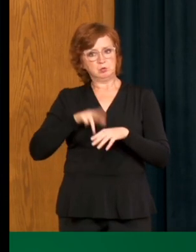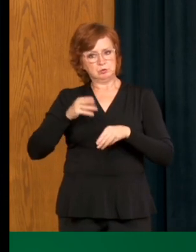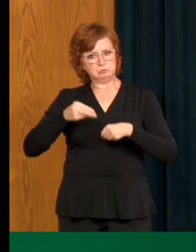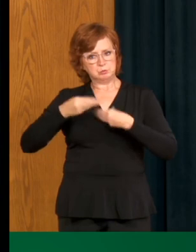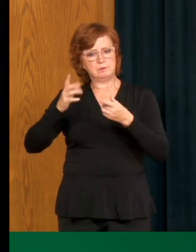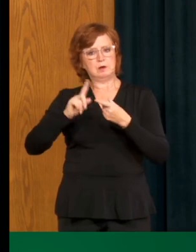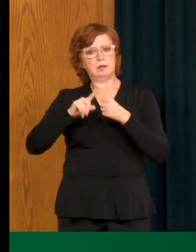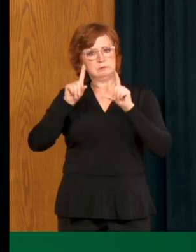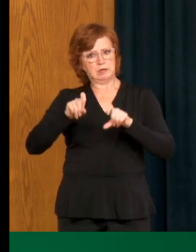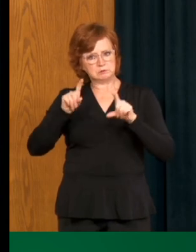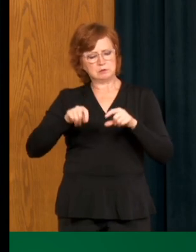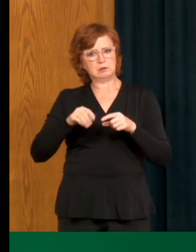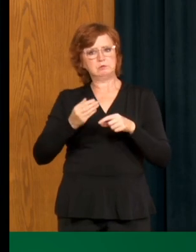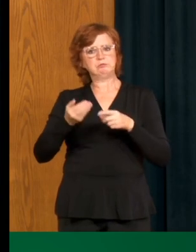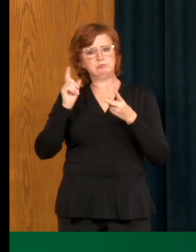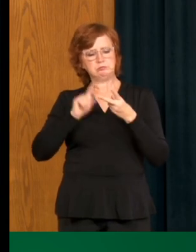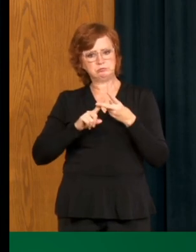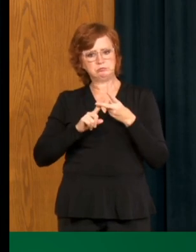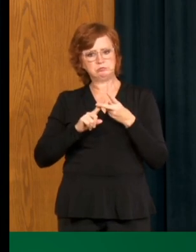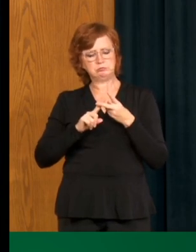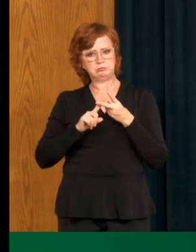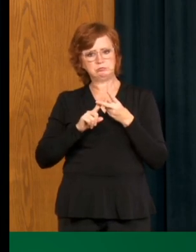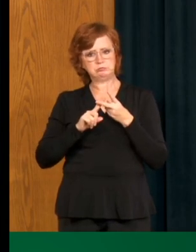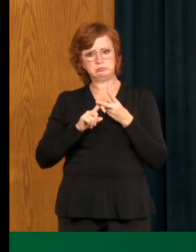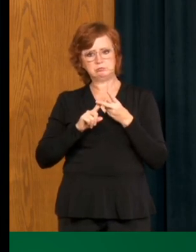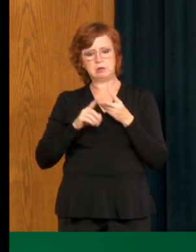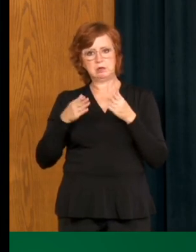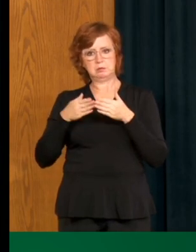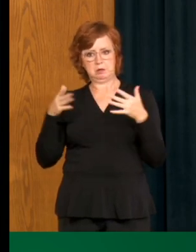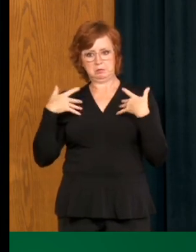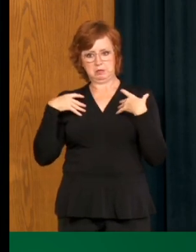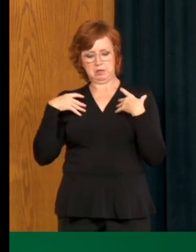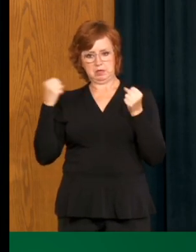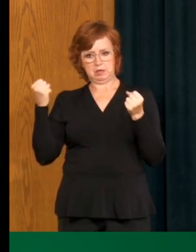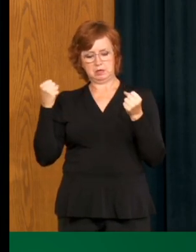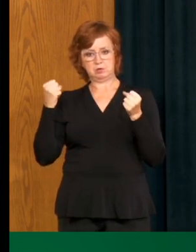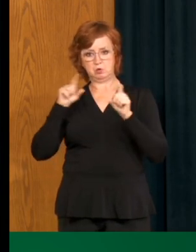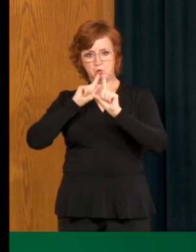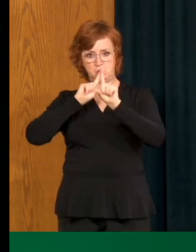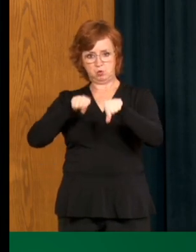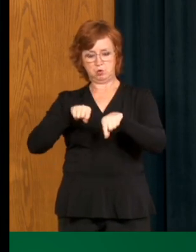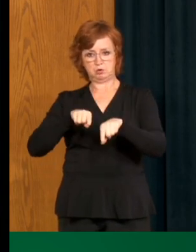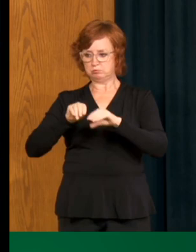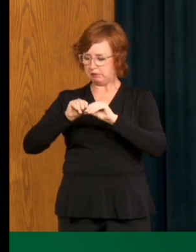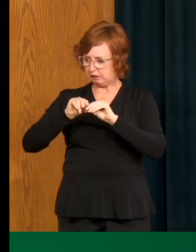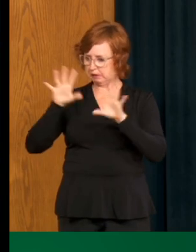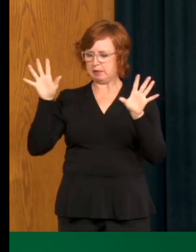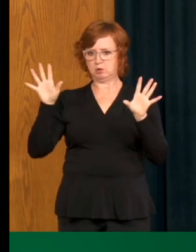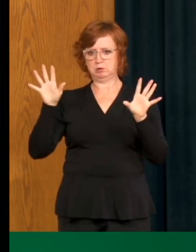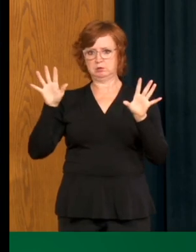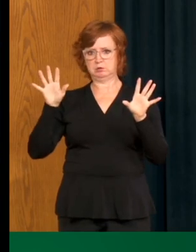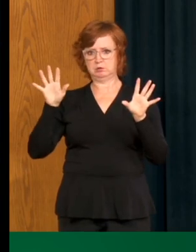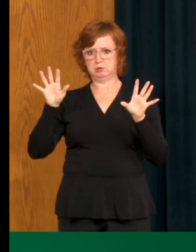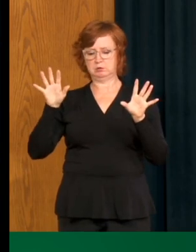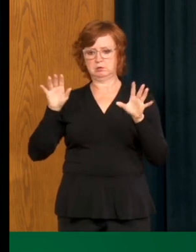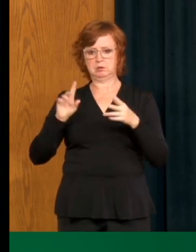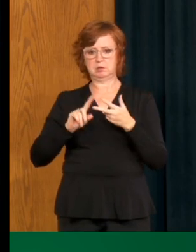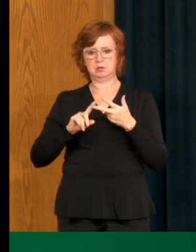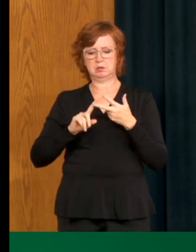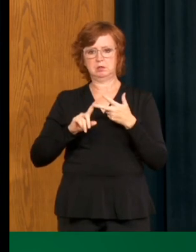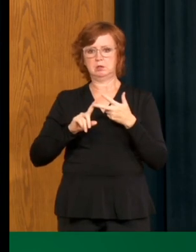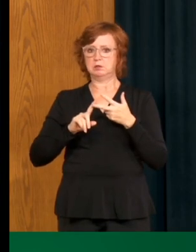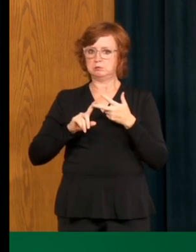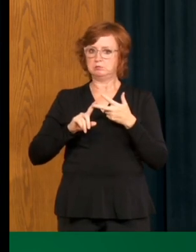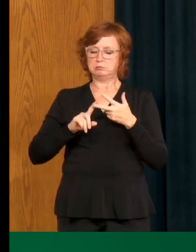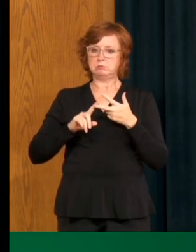it's required, but also to ensure that the public health recommendations of public health orders are very clear in all communities including our